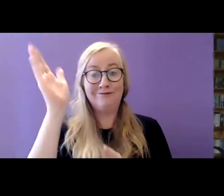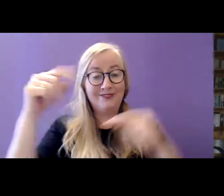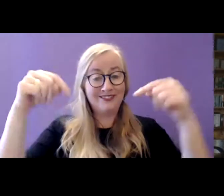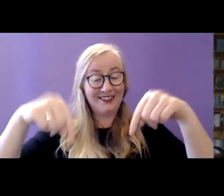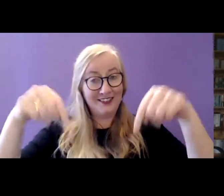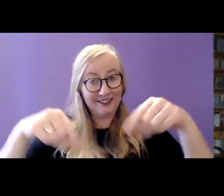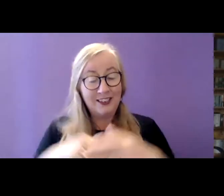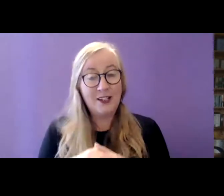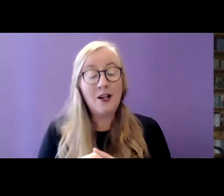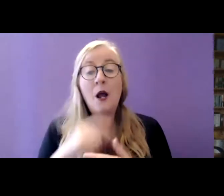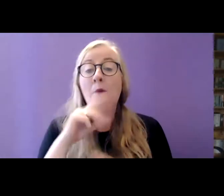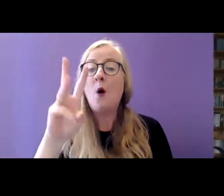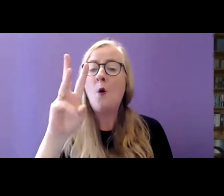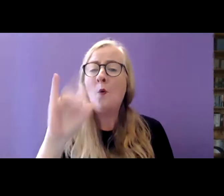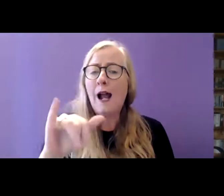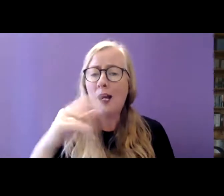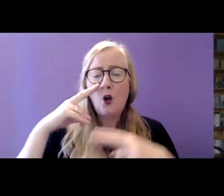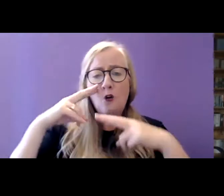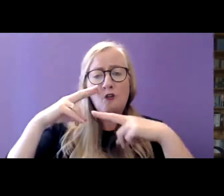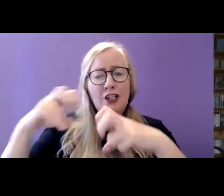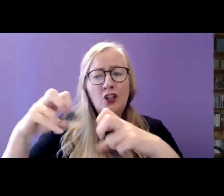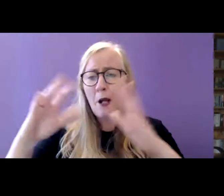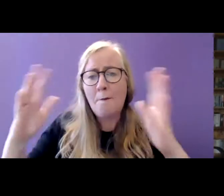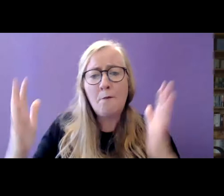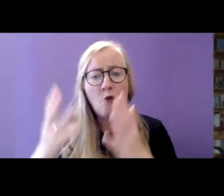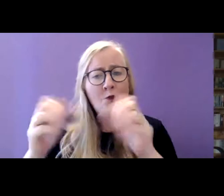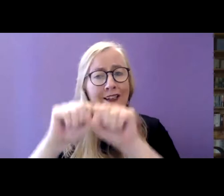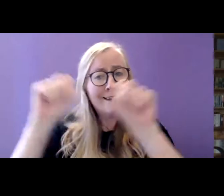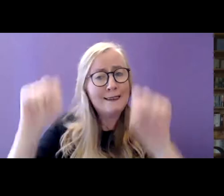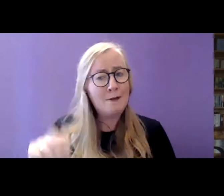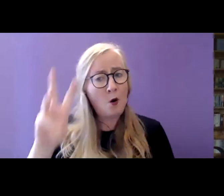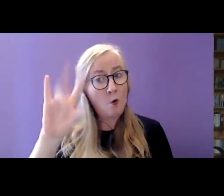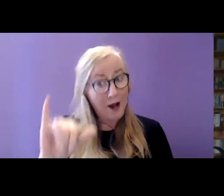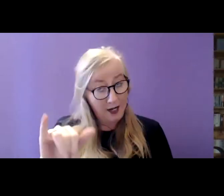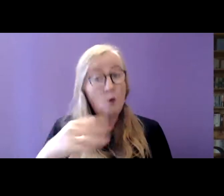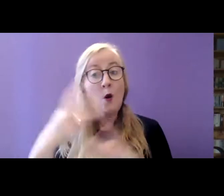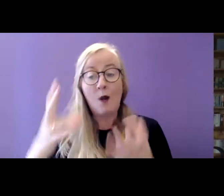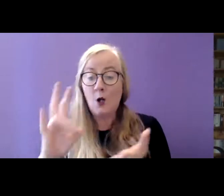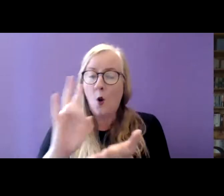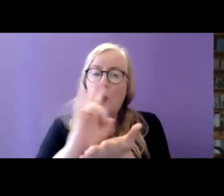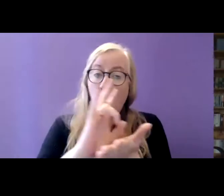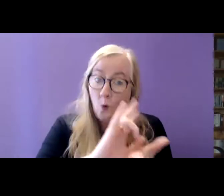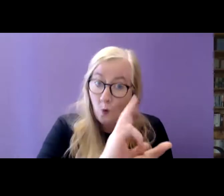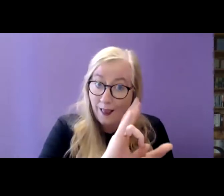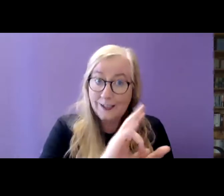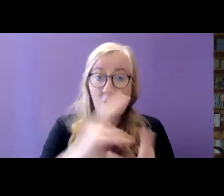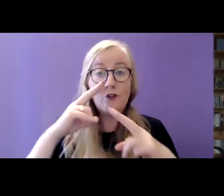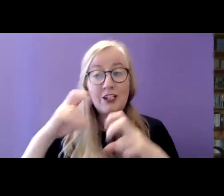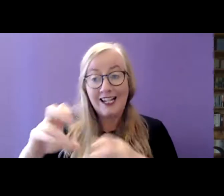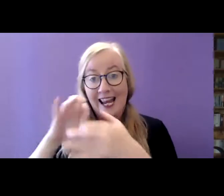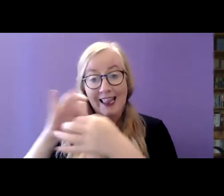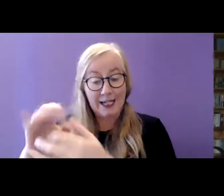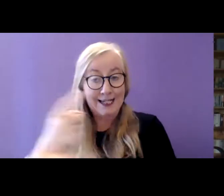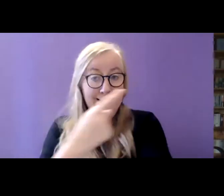The purpose of the research promotion scheme is to encourage and promote quality research in the area of disability